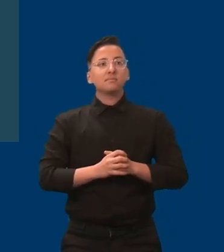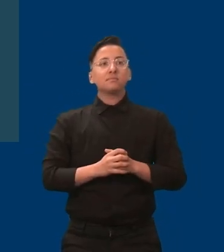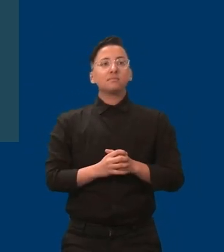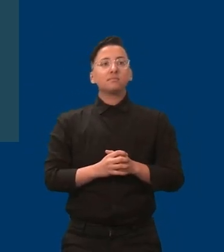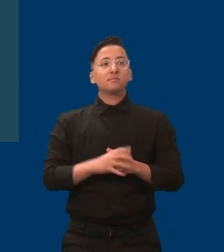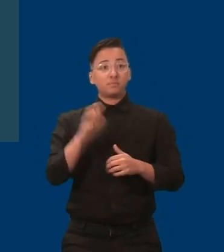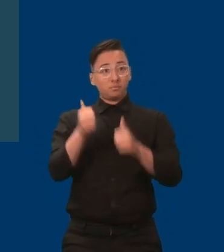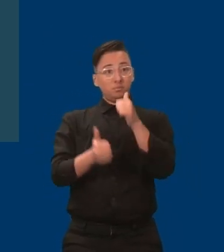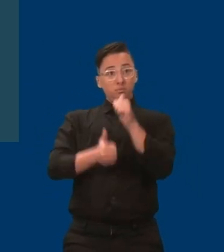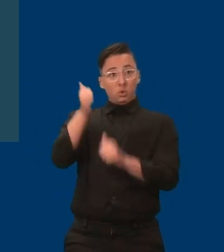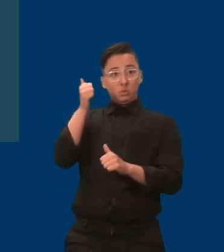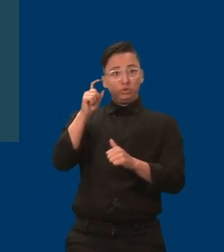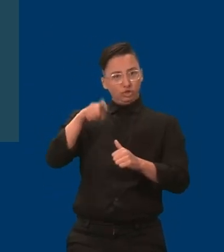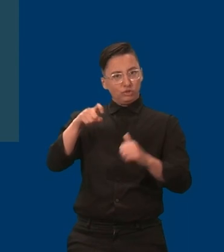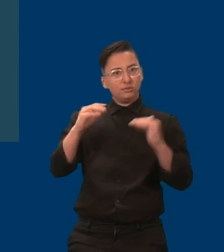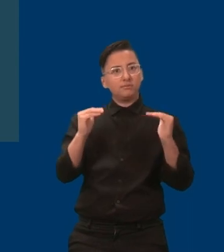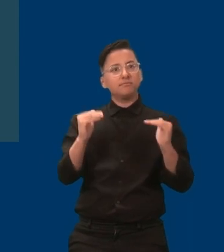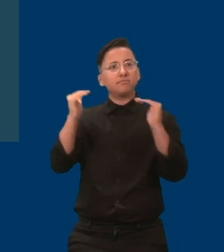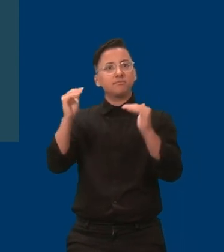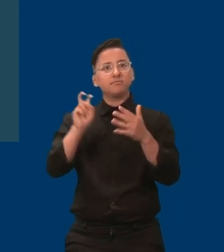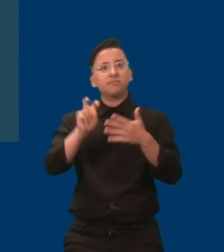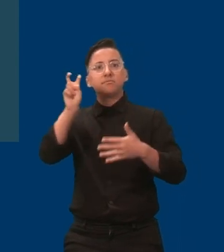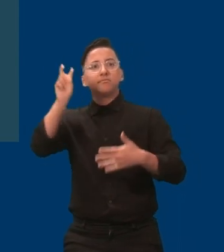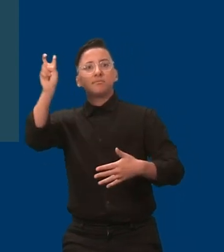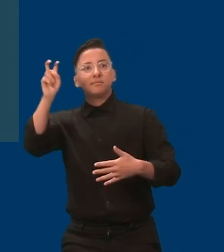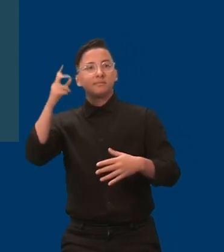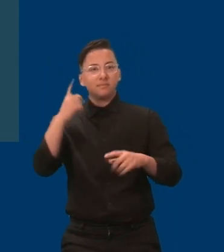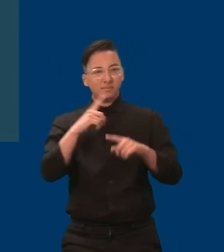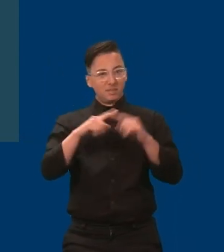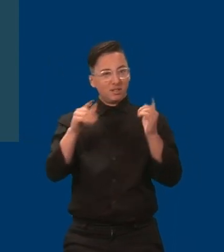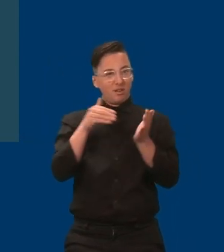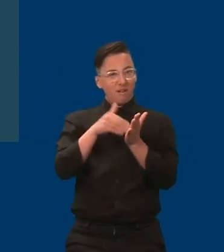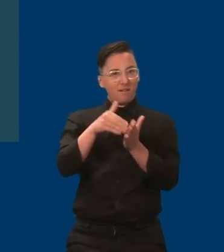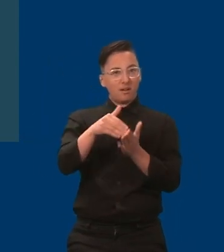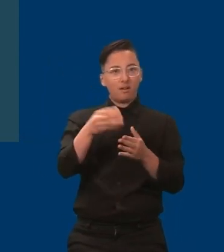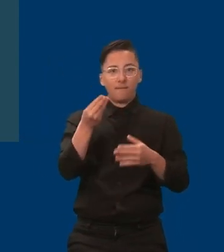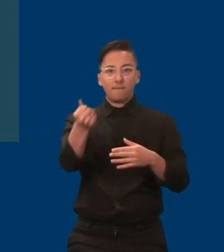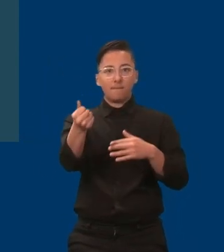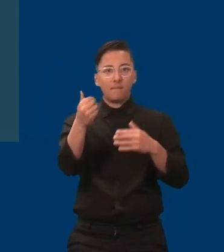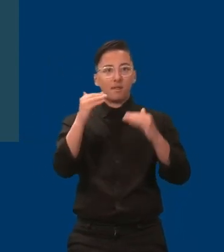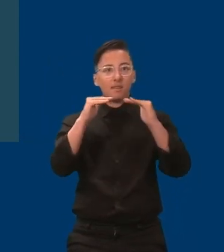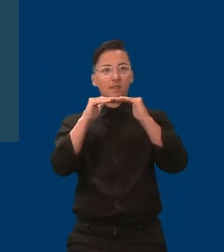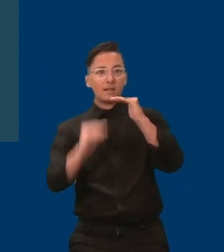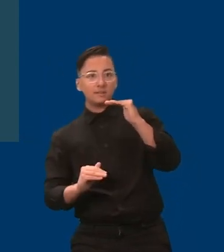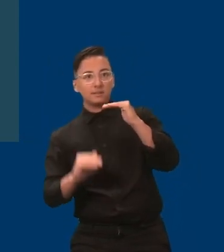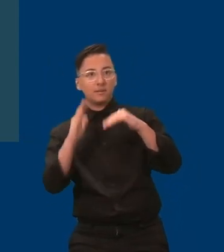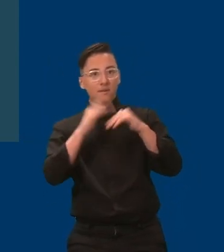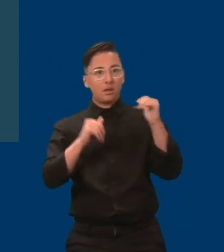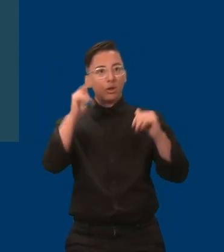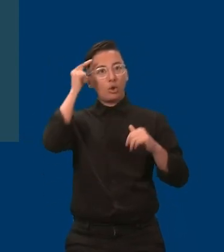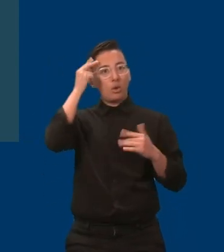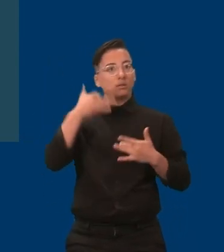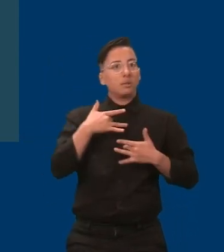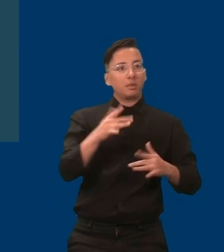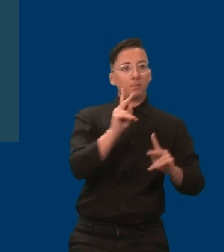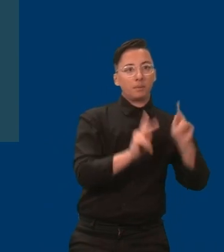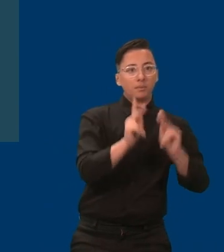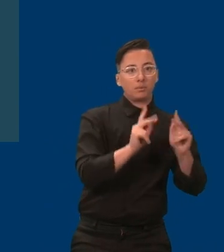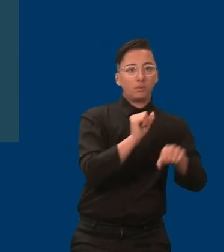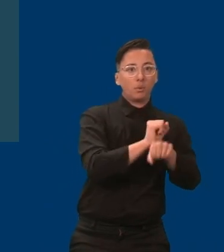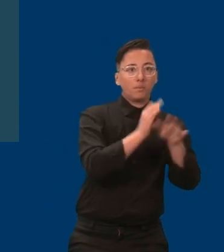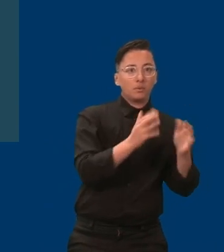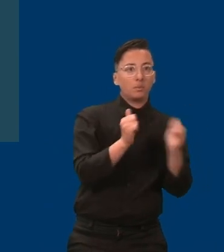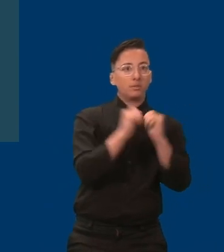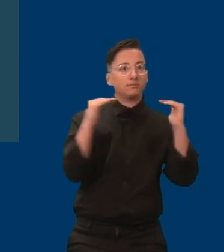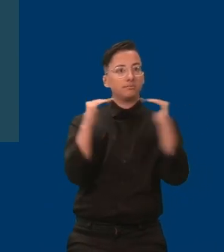otherwise being paid less than similarly situated neurotypical employees with equivalent qualifications. Connect